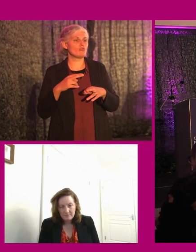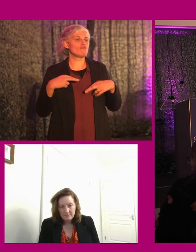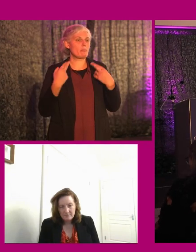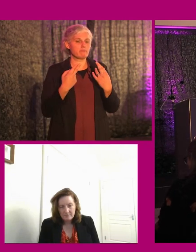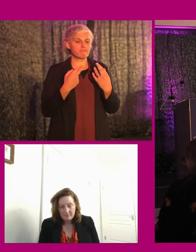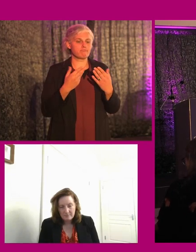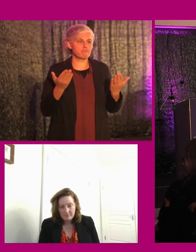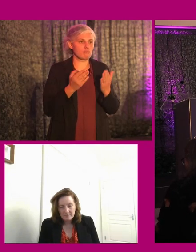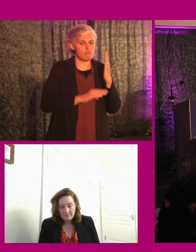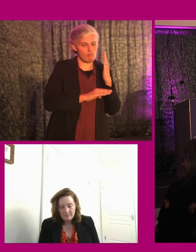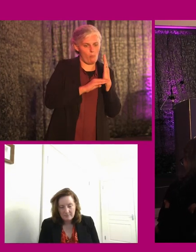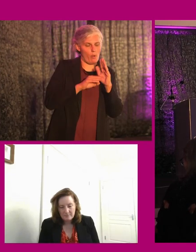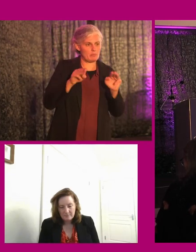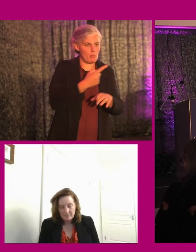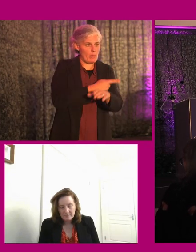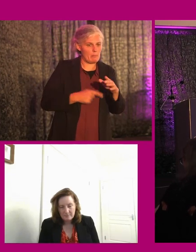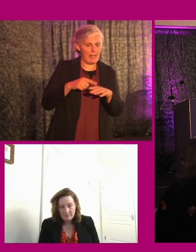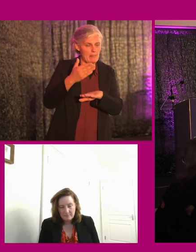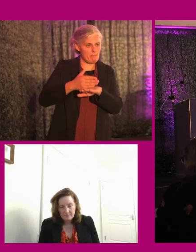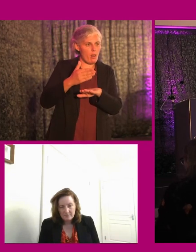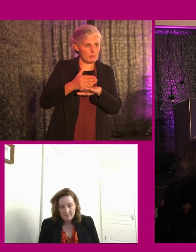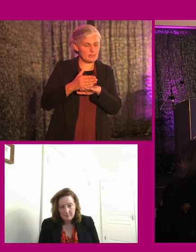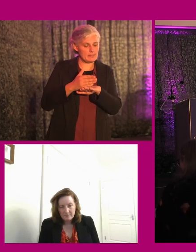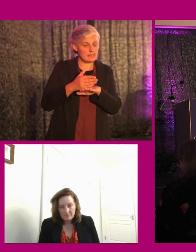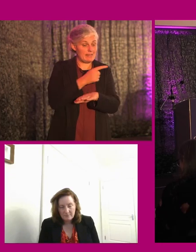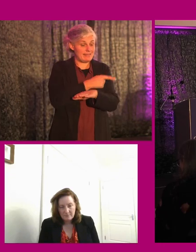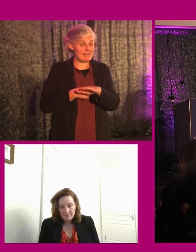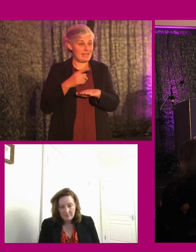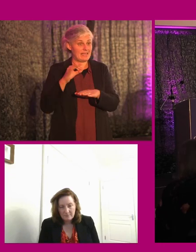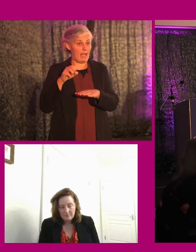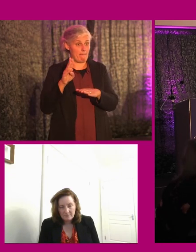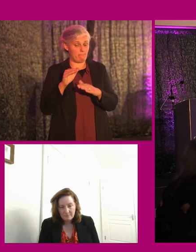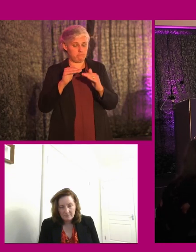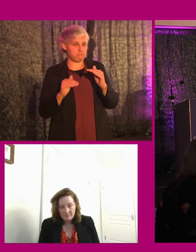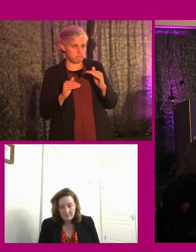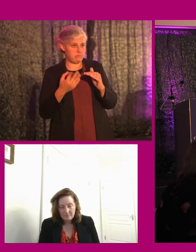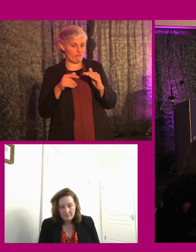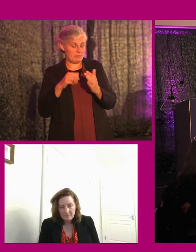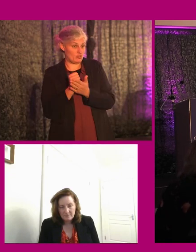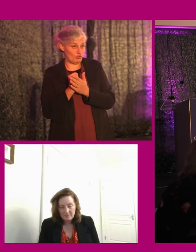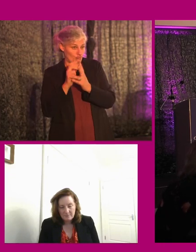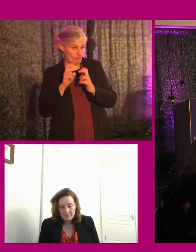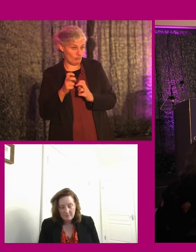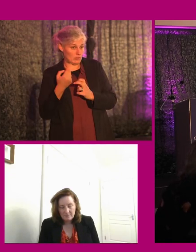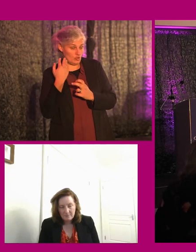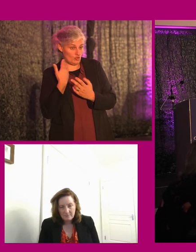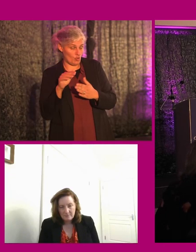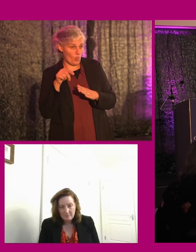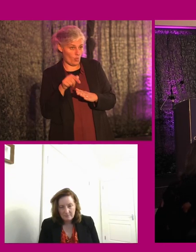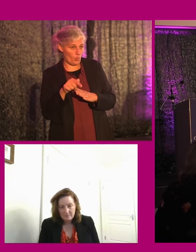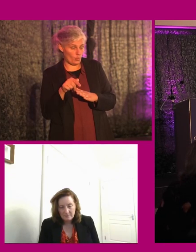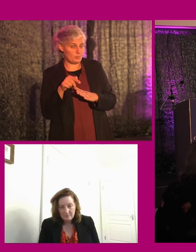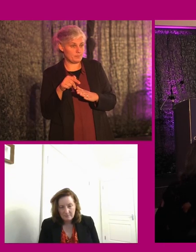promotion of people with disabilities employment. So does the disability gap stem from that study from the findings of that study?